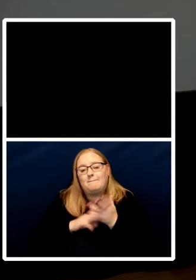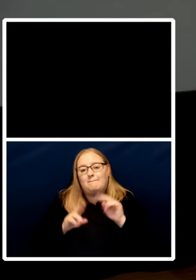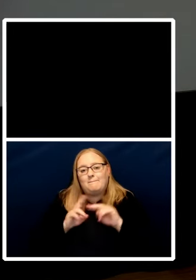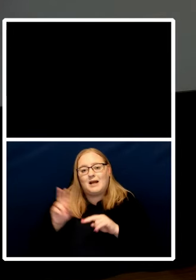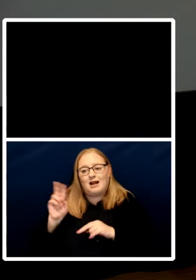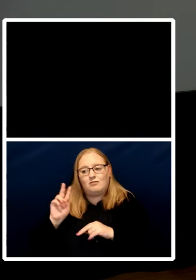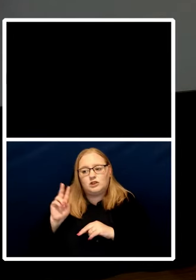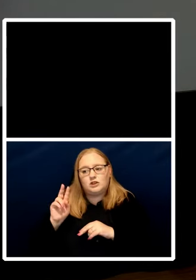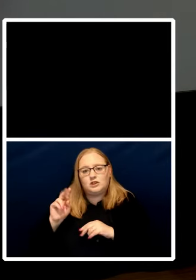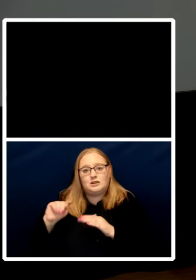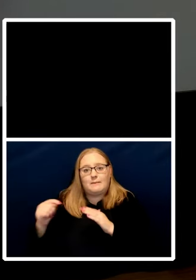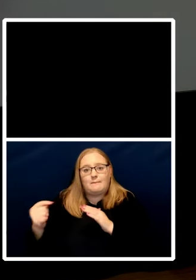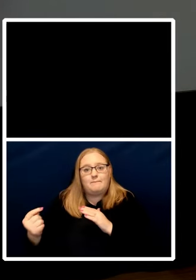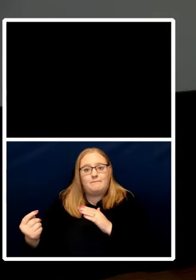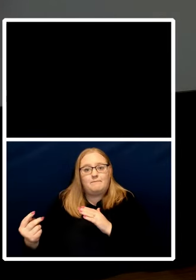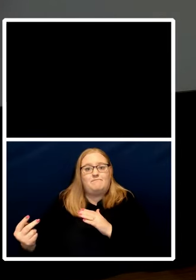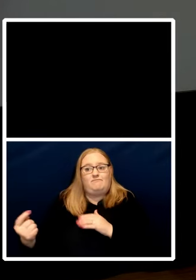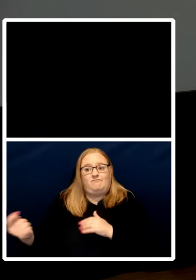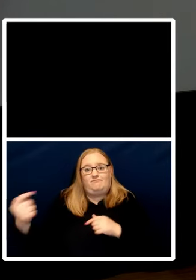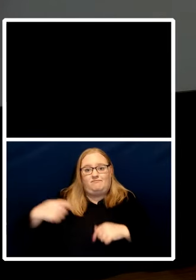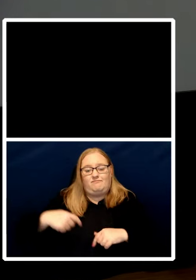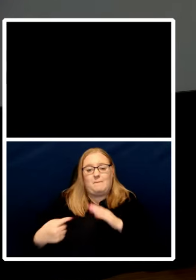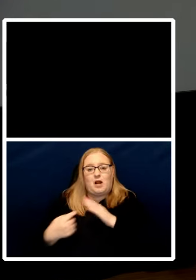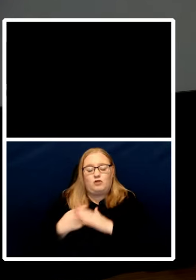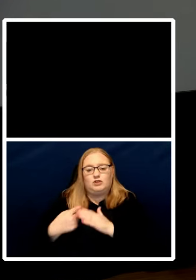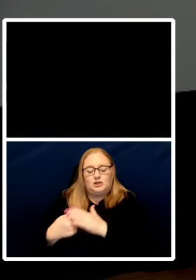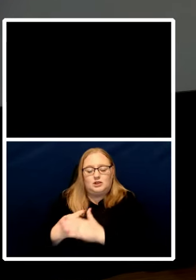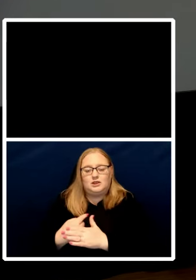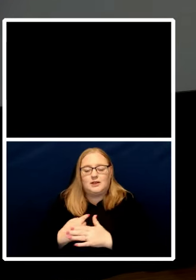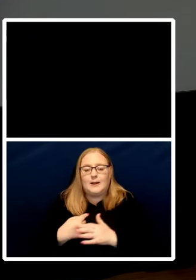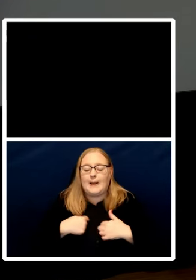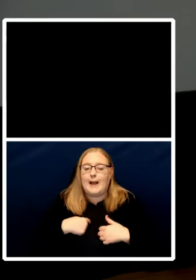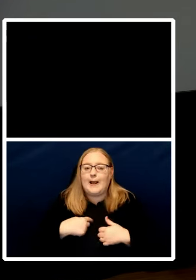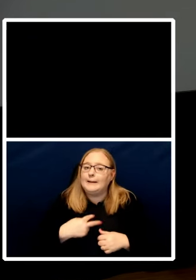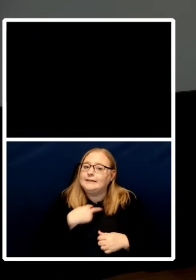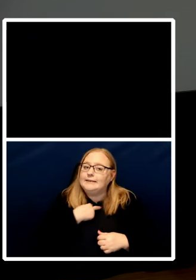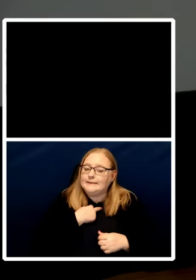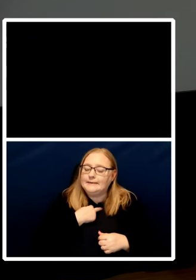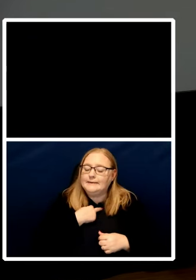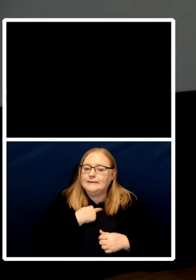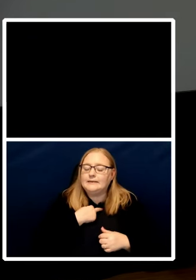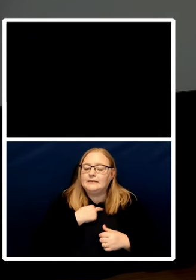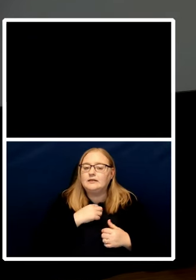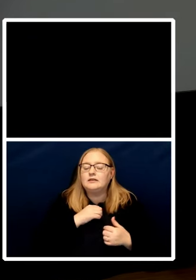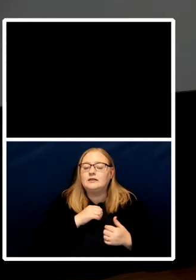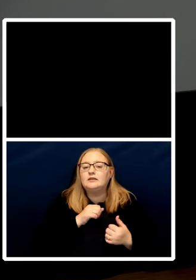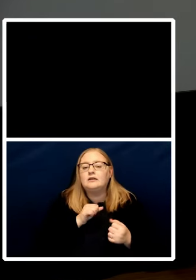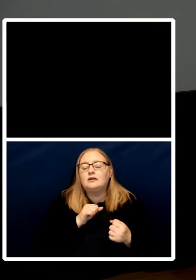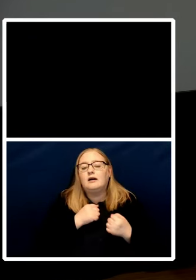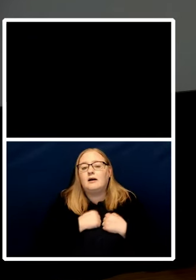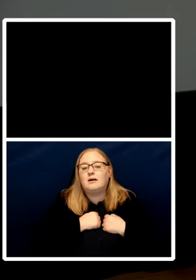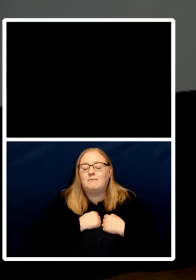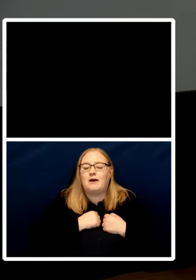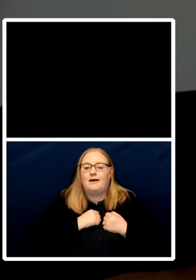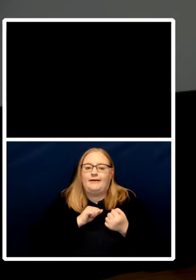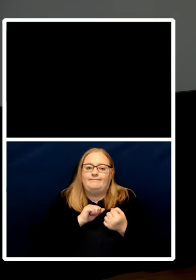so very disappointed in my fellow children of migrants to this country